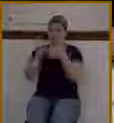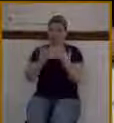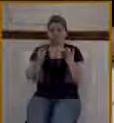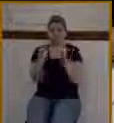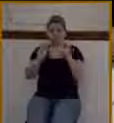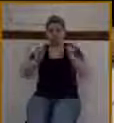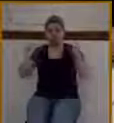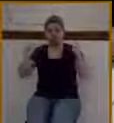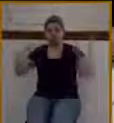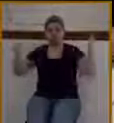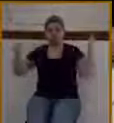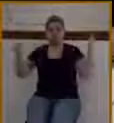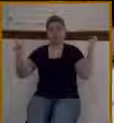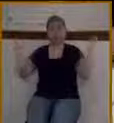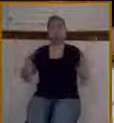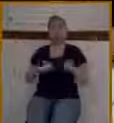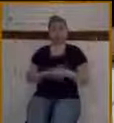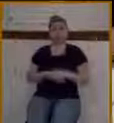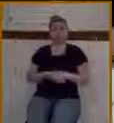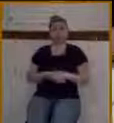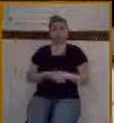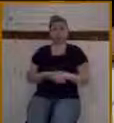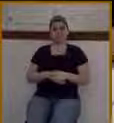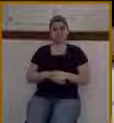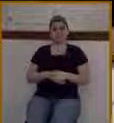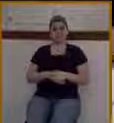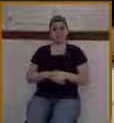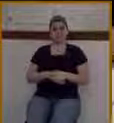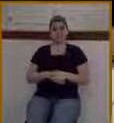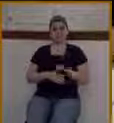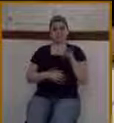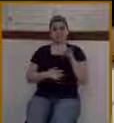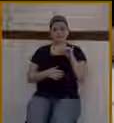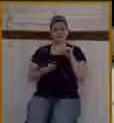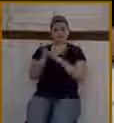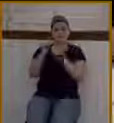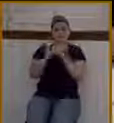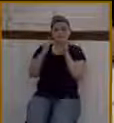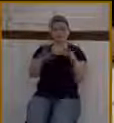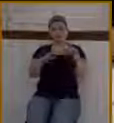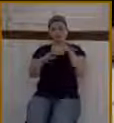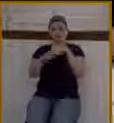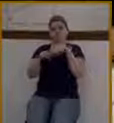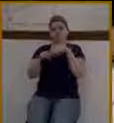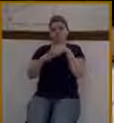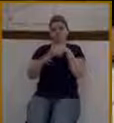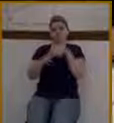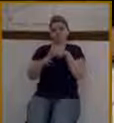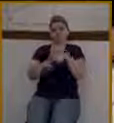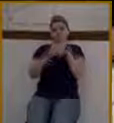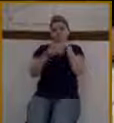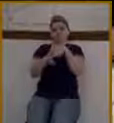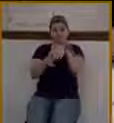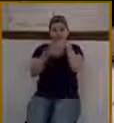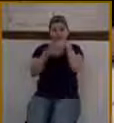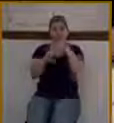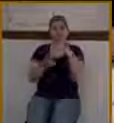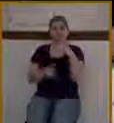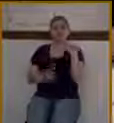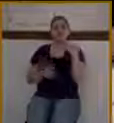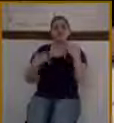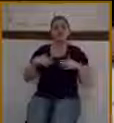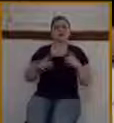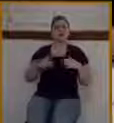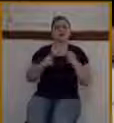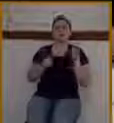he's doing this, as he's riding into the city. Why did they spread their garments in the way the Bible says there in verse